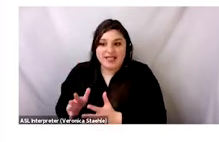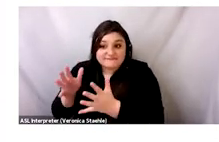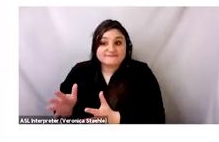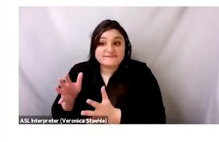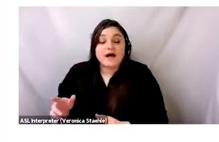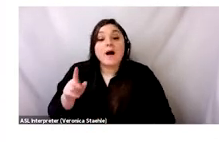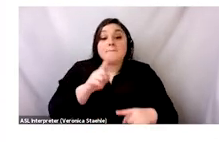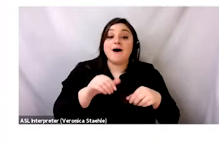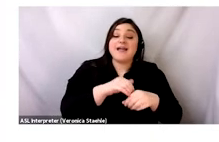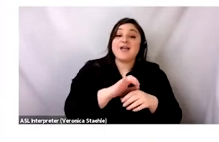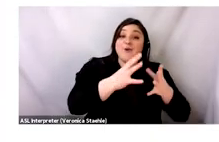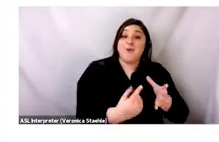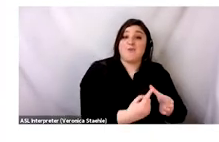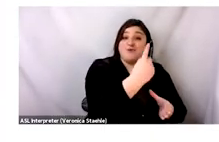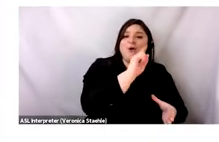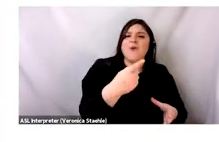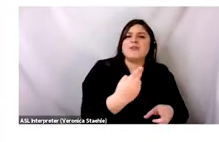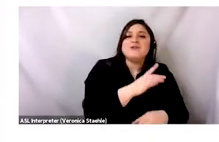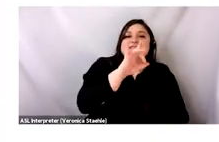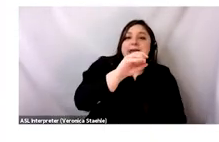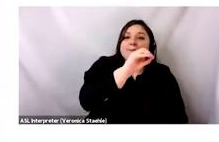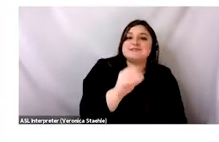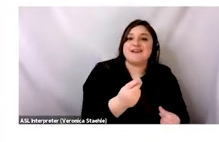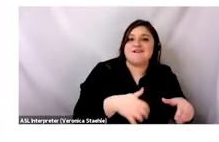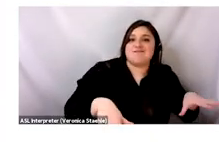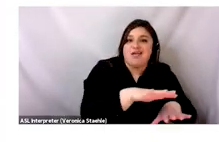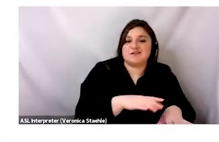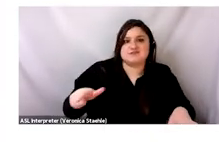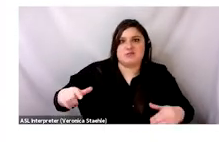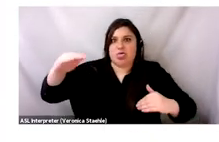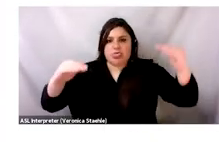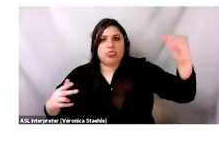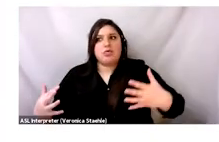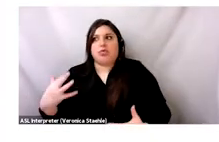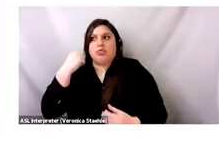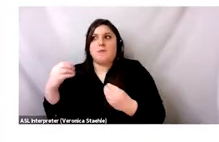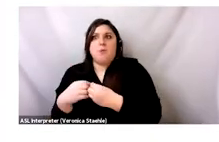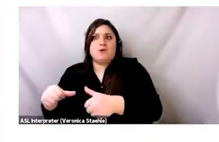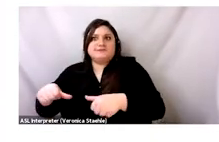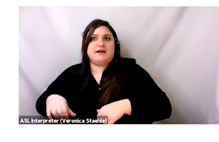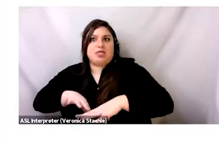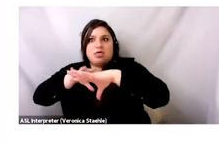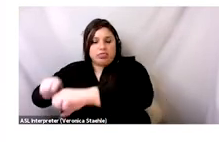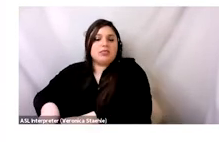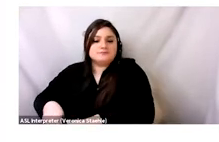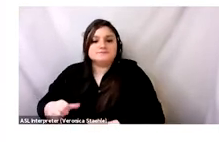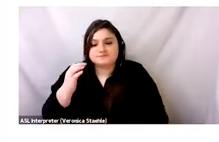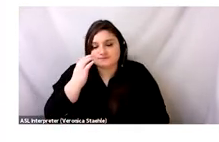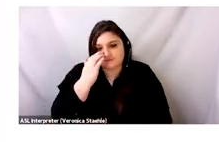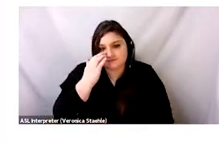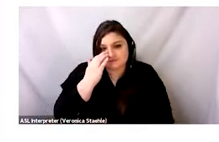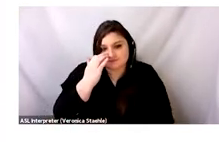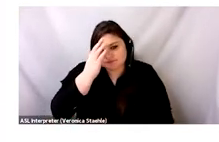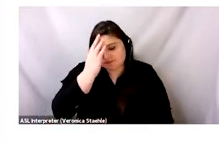the United States, where textile waste represents under 8% of the landfill. So Solomon Noy, the head of waste management for Accra,